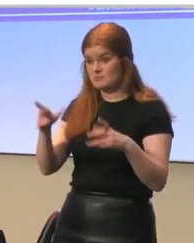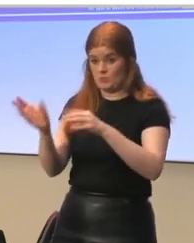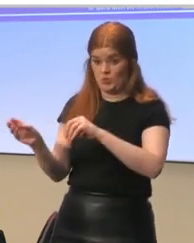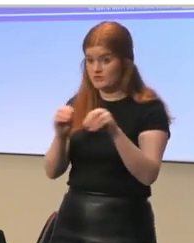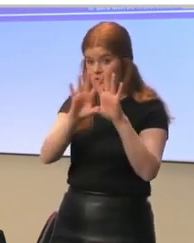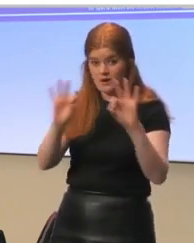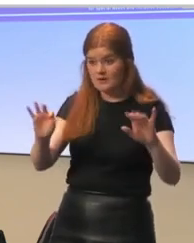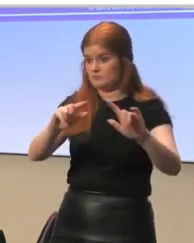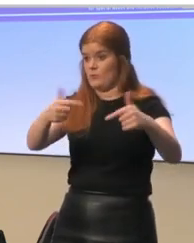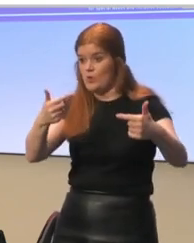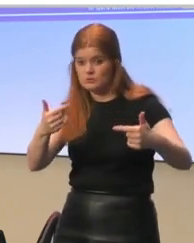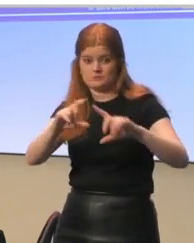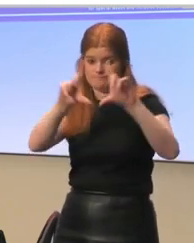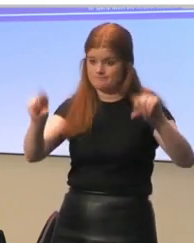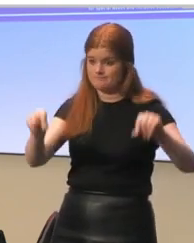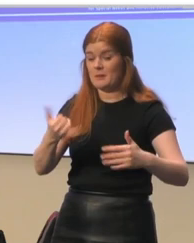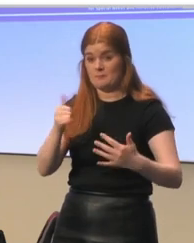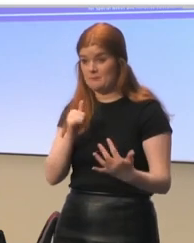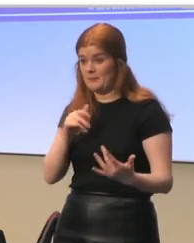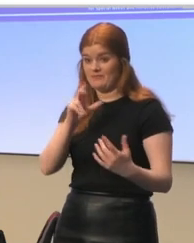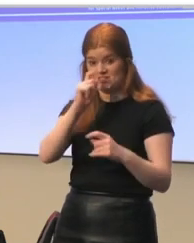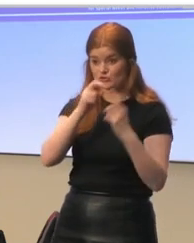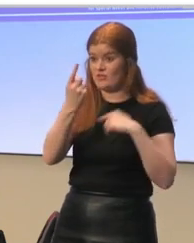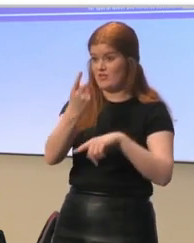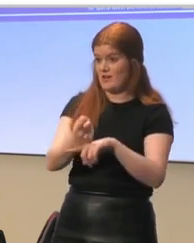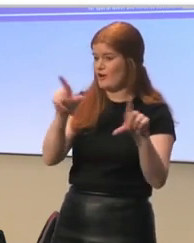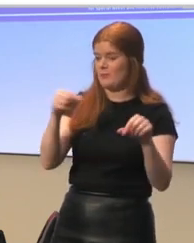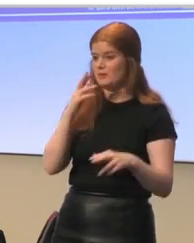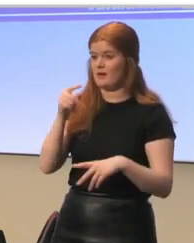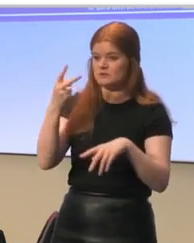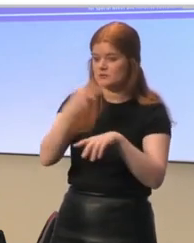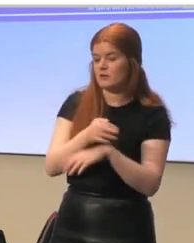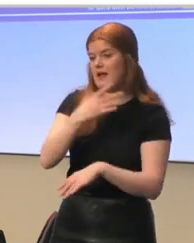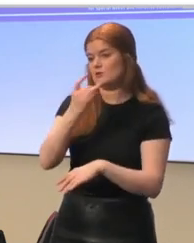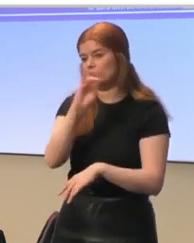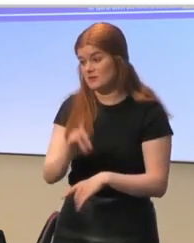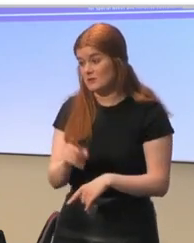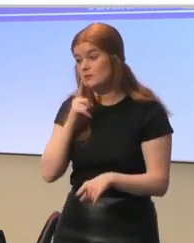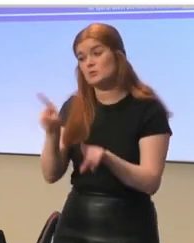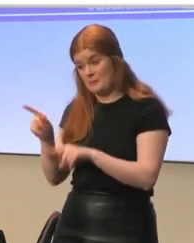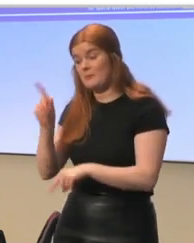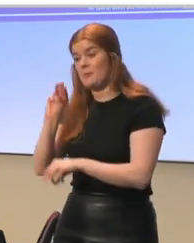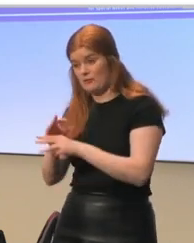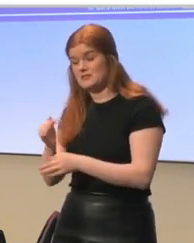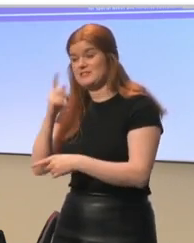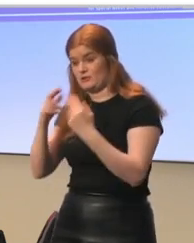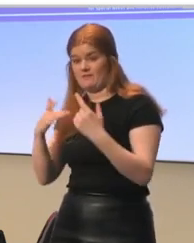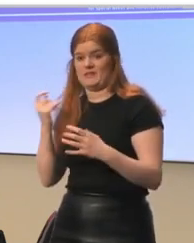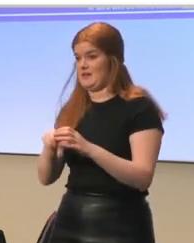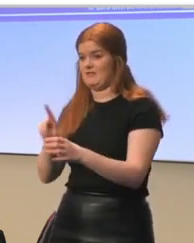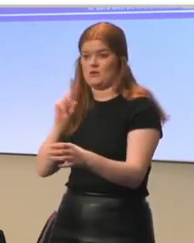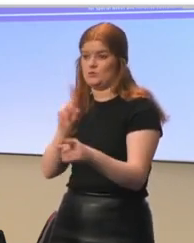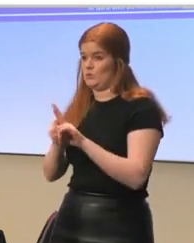and they were maybe in contact with the teachers, this was not possible, but also parents and teachers felt left out.